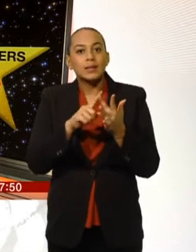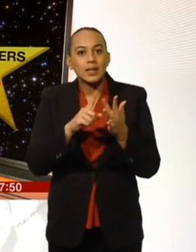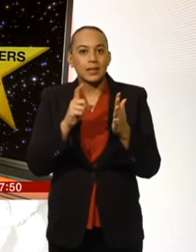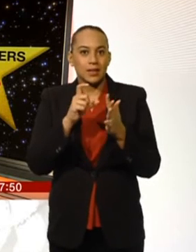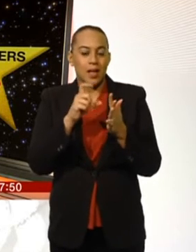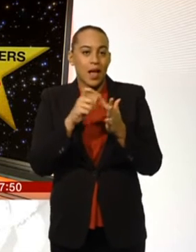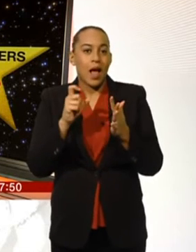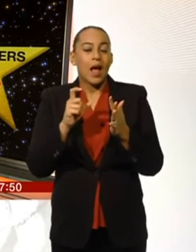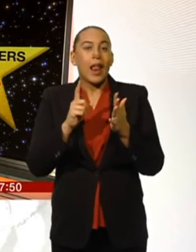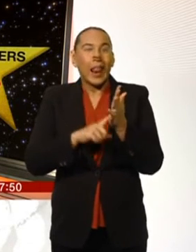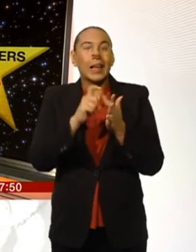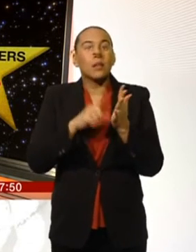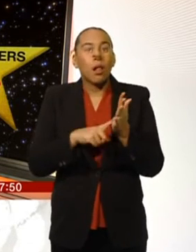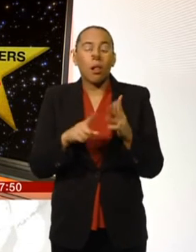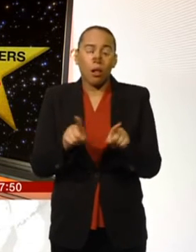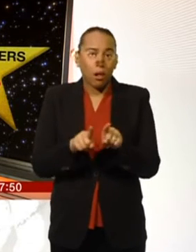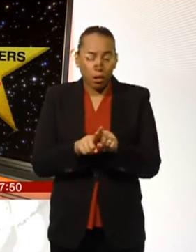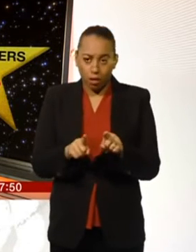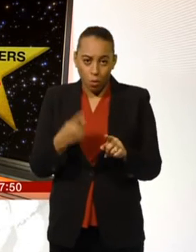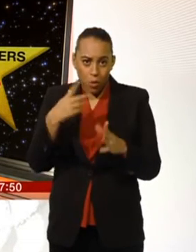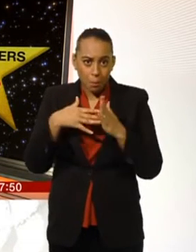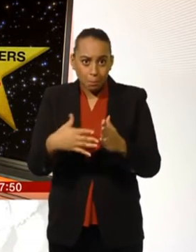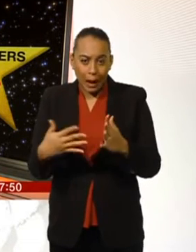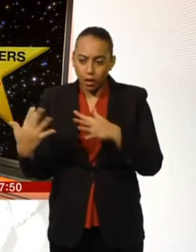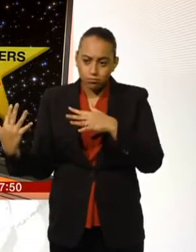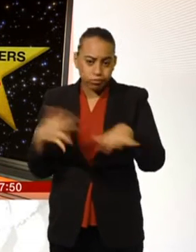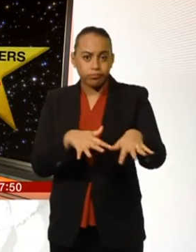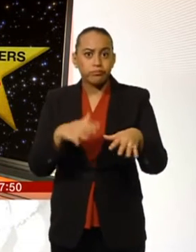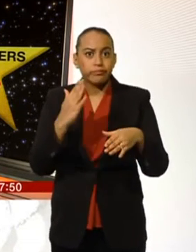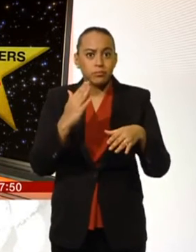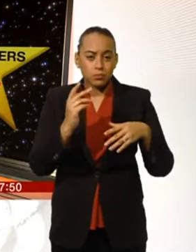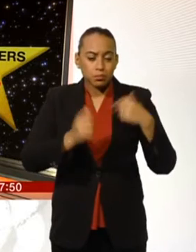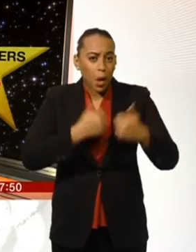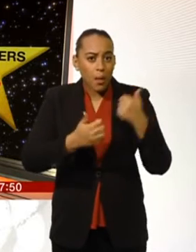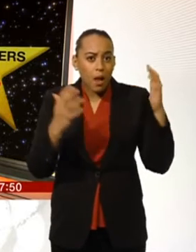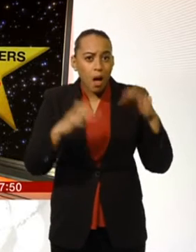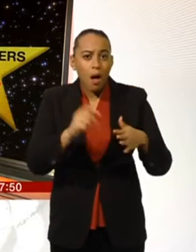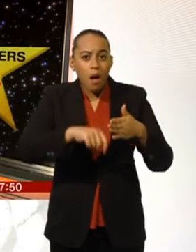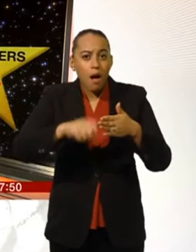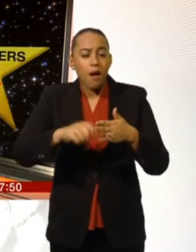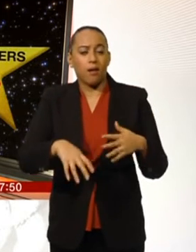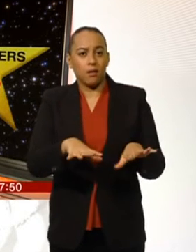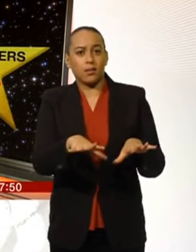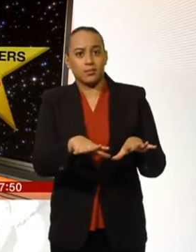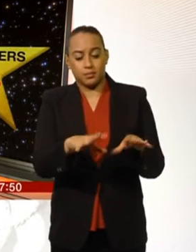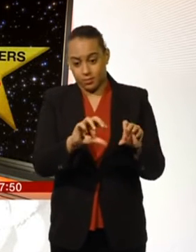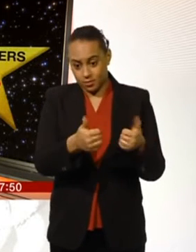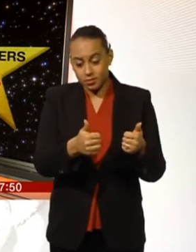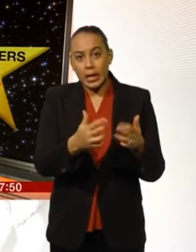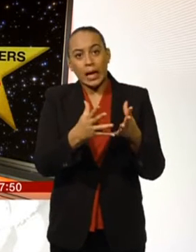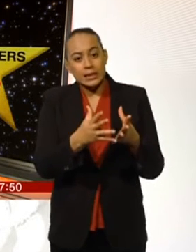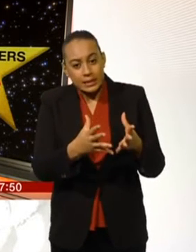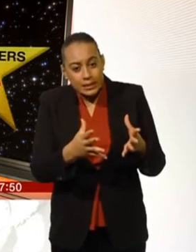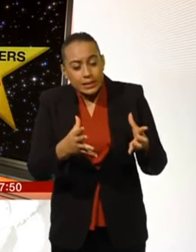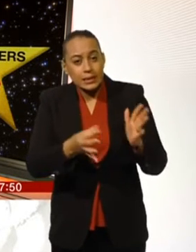Lidl and Aldi, with more than a million people extra shopping with them this Christmas compared to the last one. They're growing, but they're still